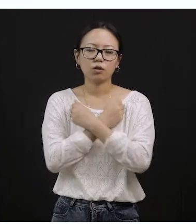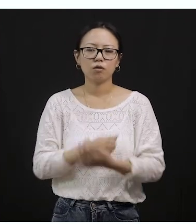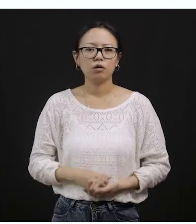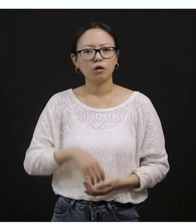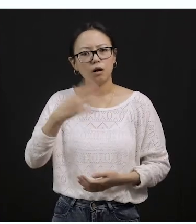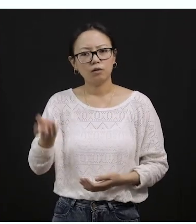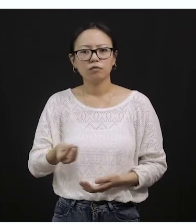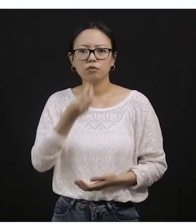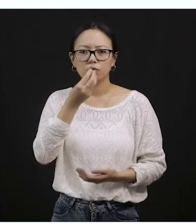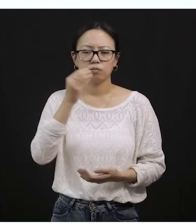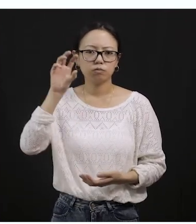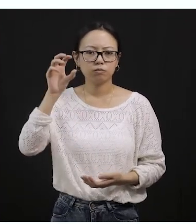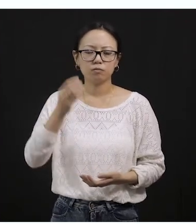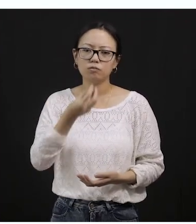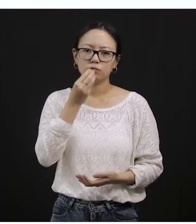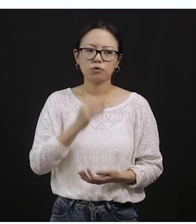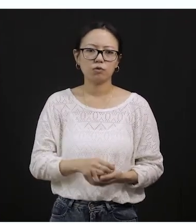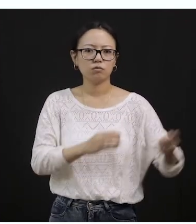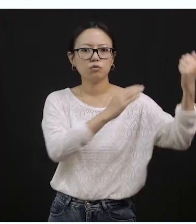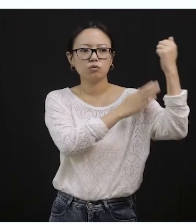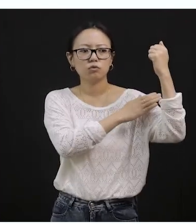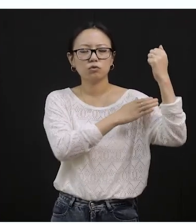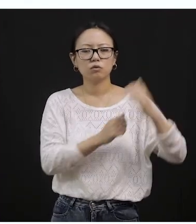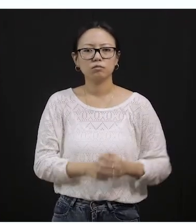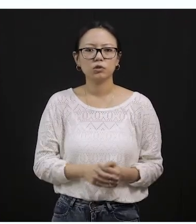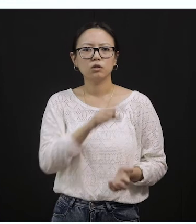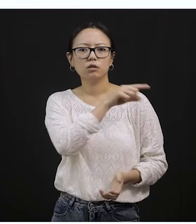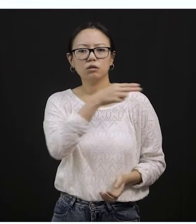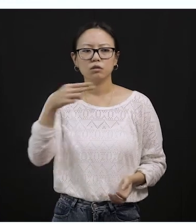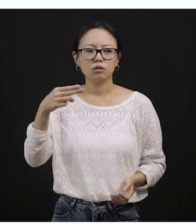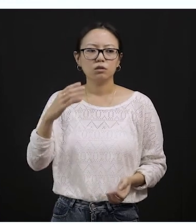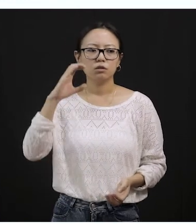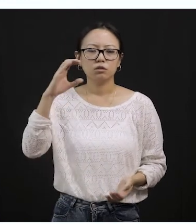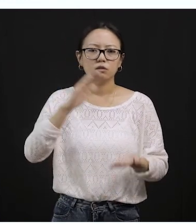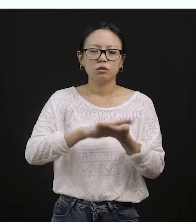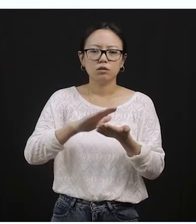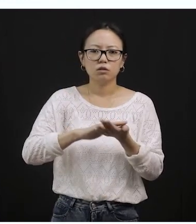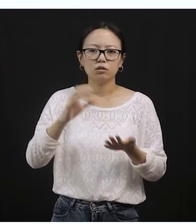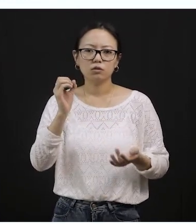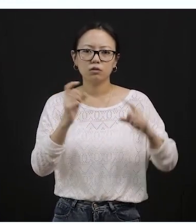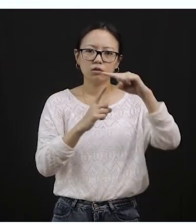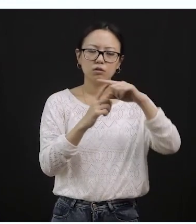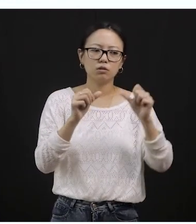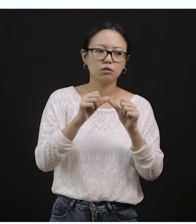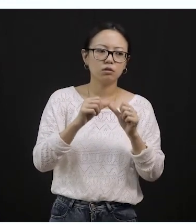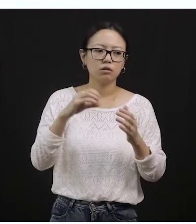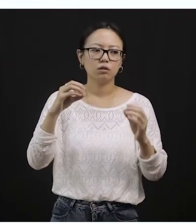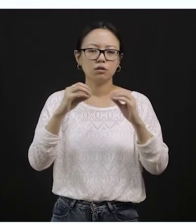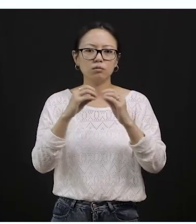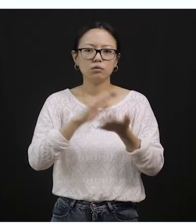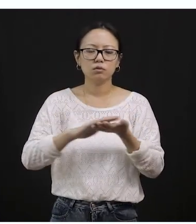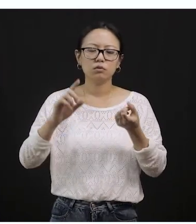healthier, you know, and picker. So this is Chodaphin. So this was all about cartoons.